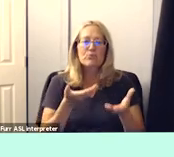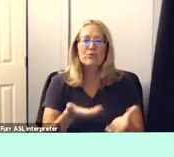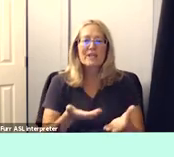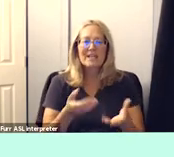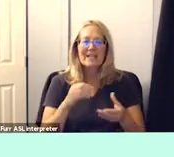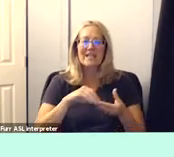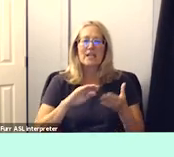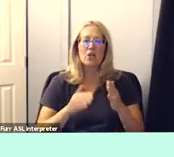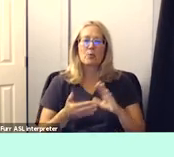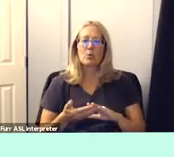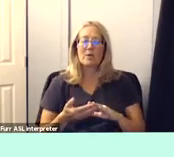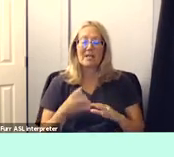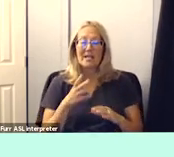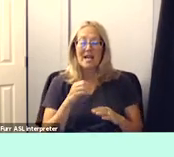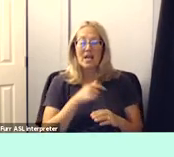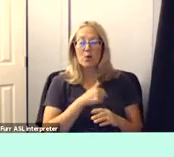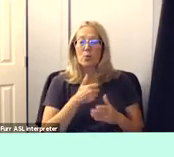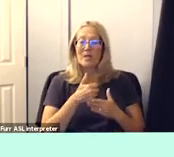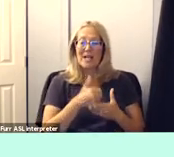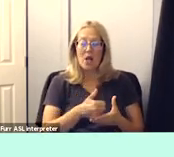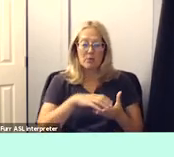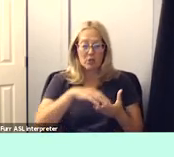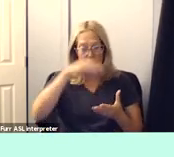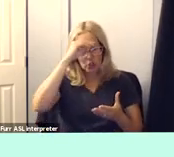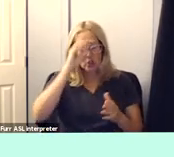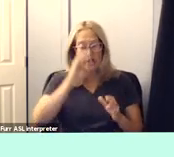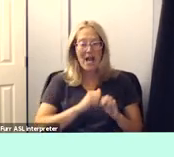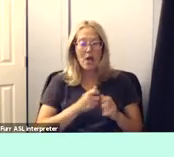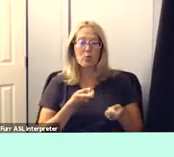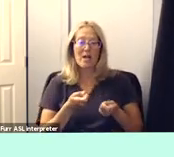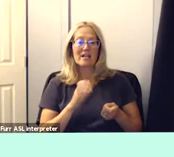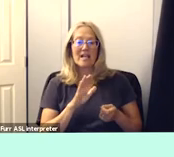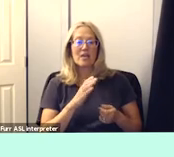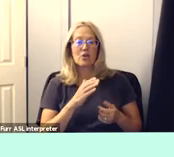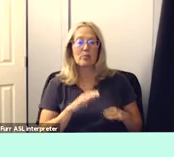and even as we help them learn how to regulate their behavior